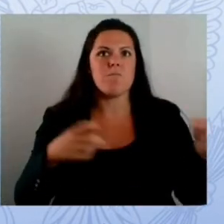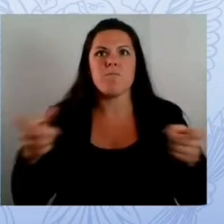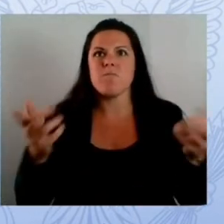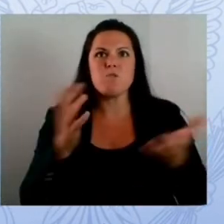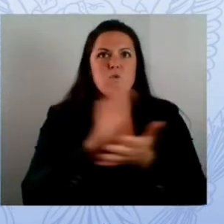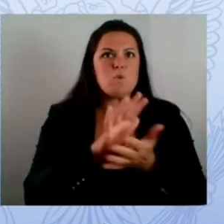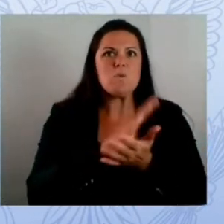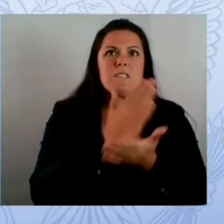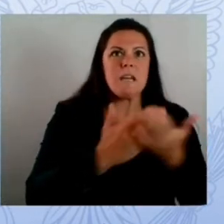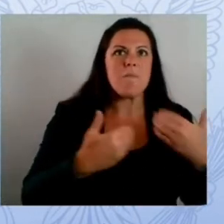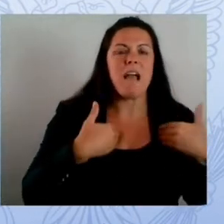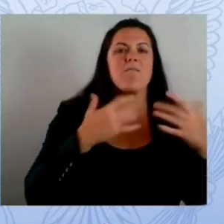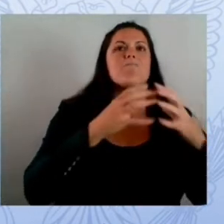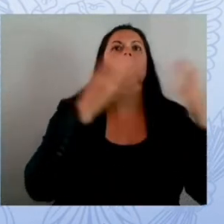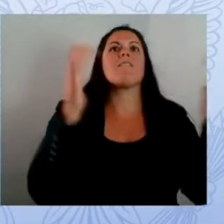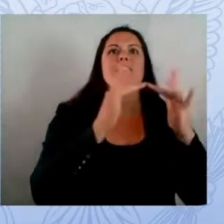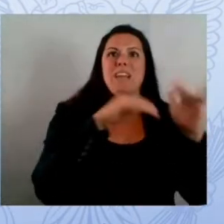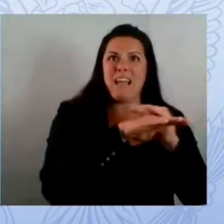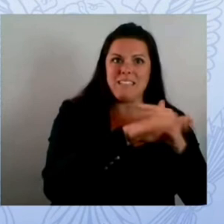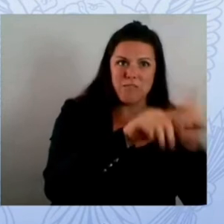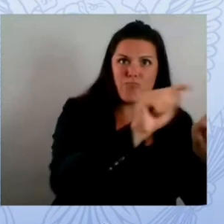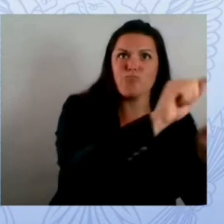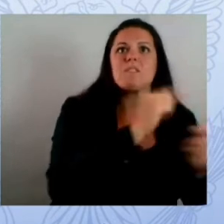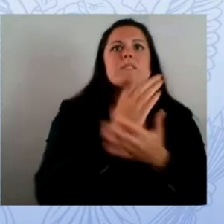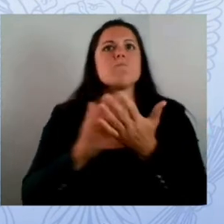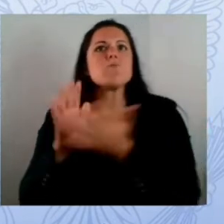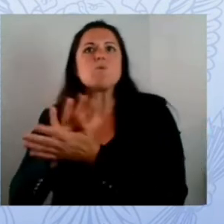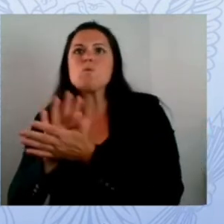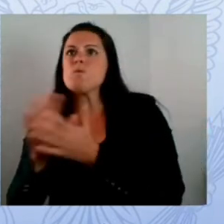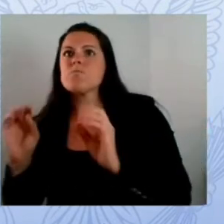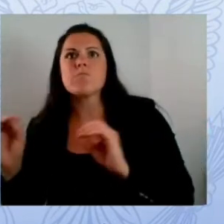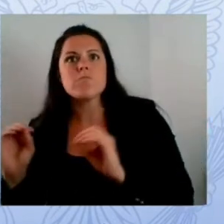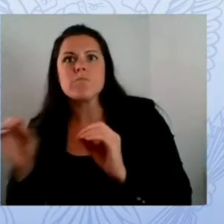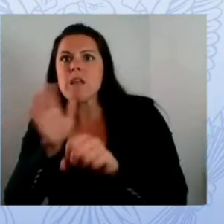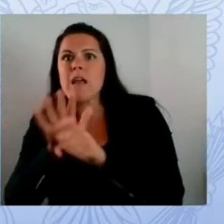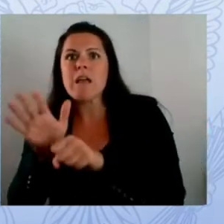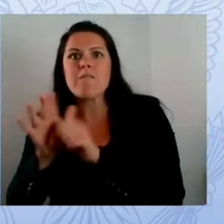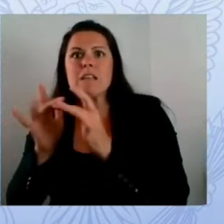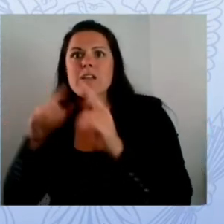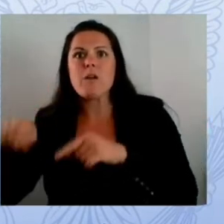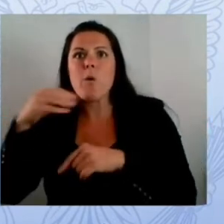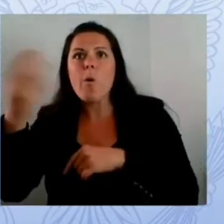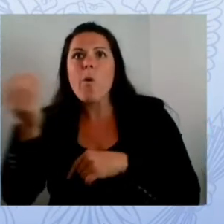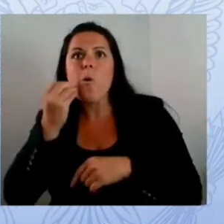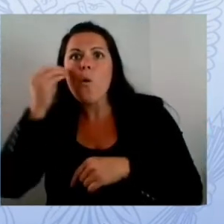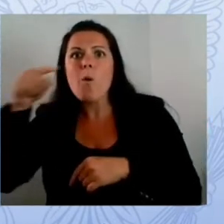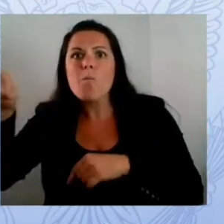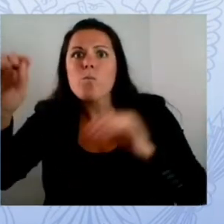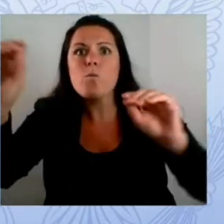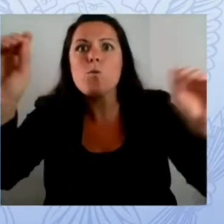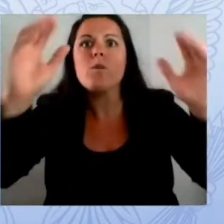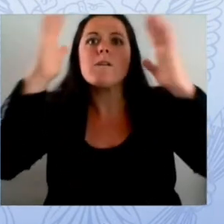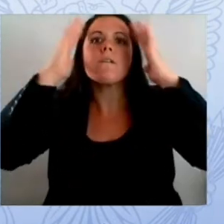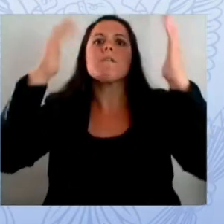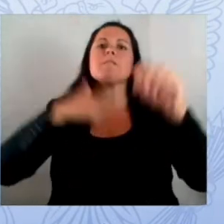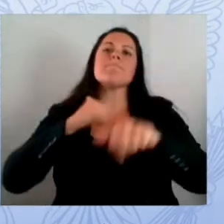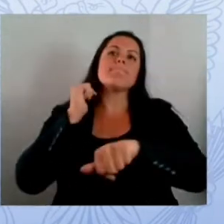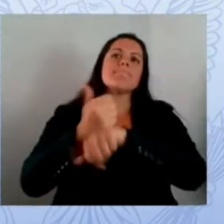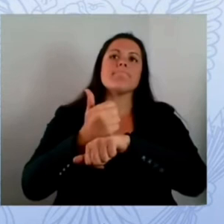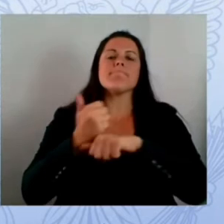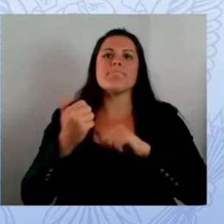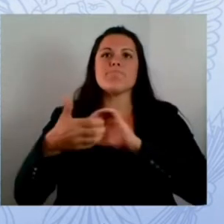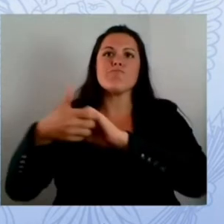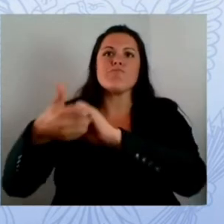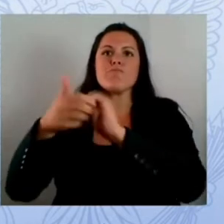thanks to e-rate and the the wonderful services that we have there as consortium lead we're able to in that same exact business type of model